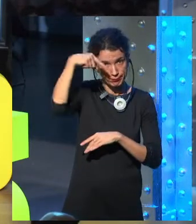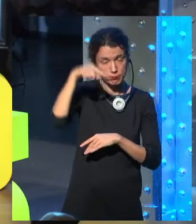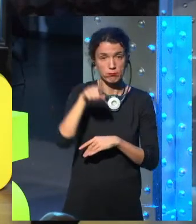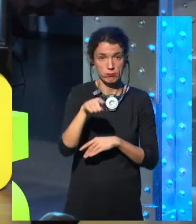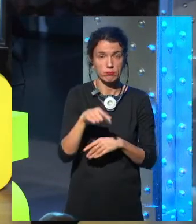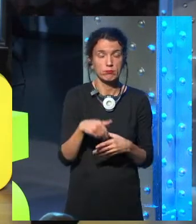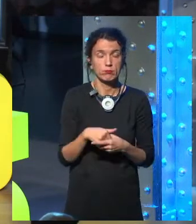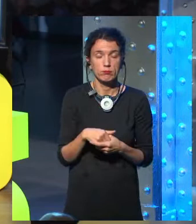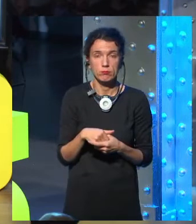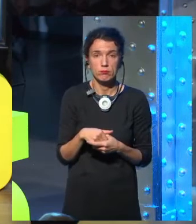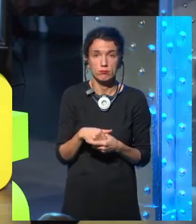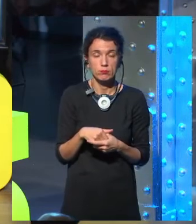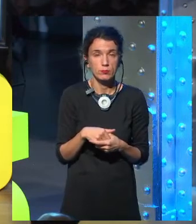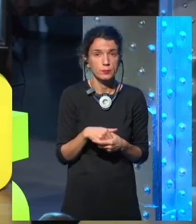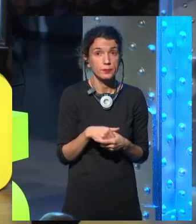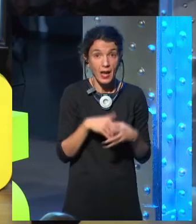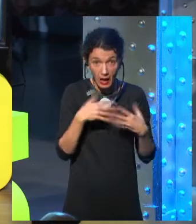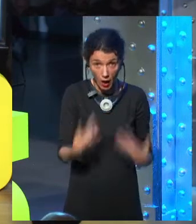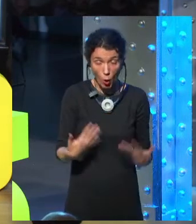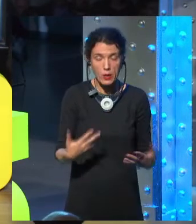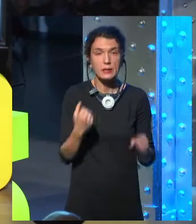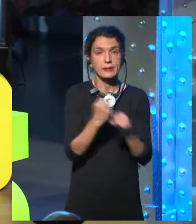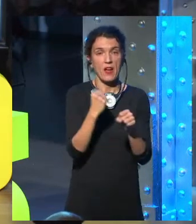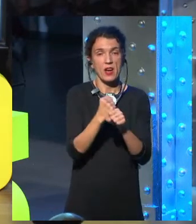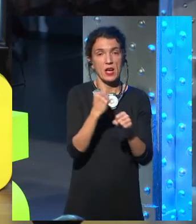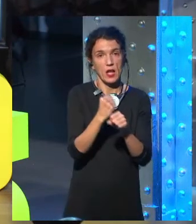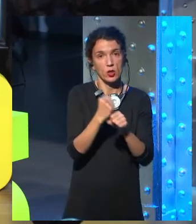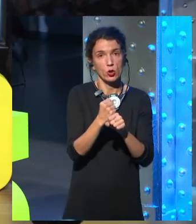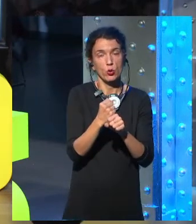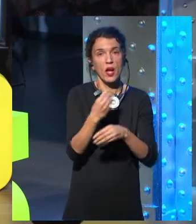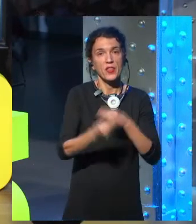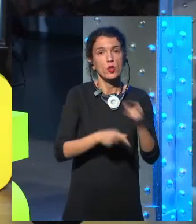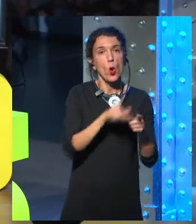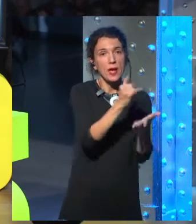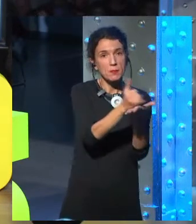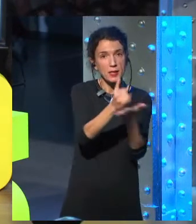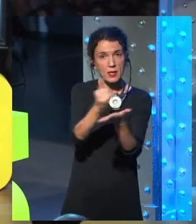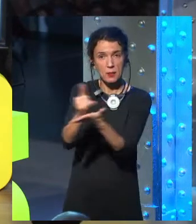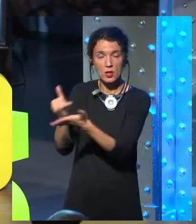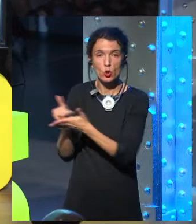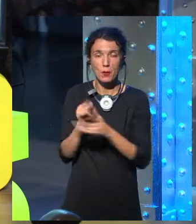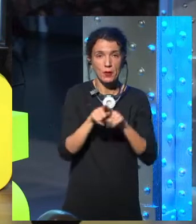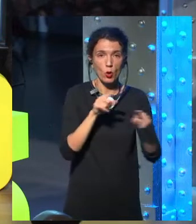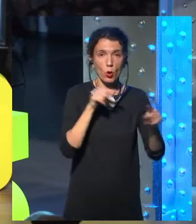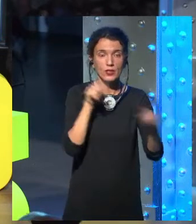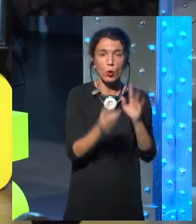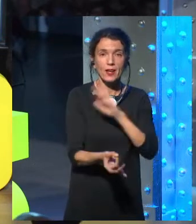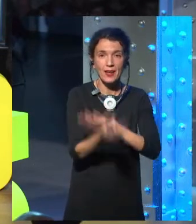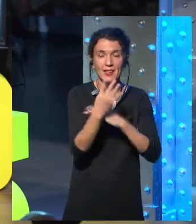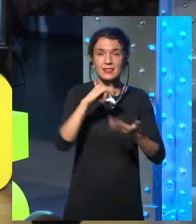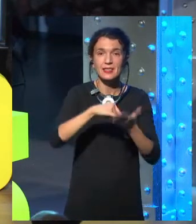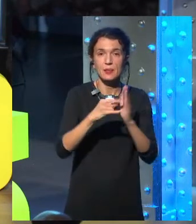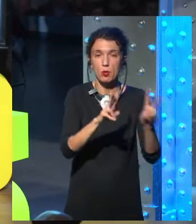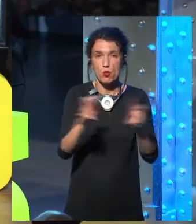to create the new systems, to create the new insights? So he made a robot that you put a three-dimensional tissue sample in.